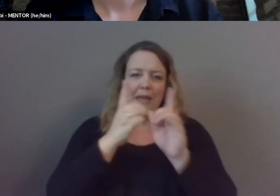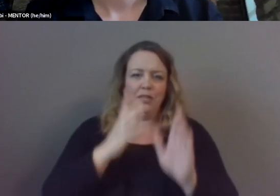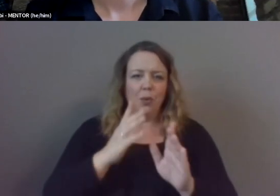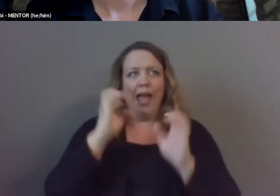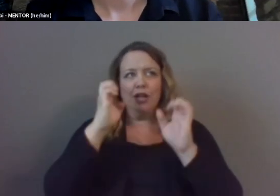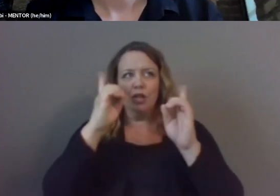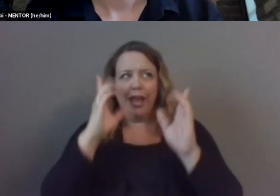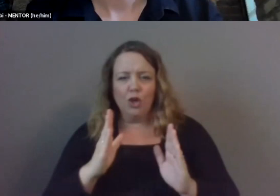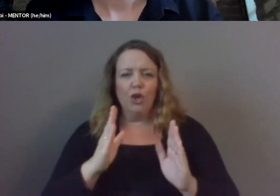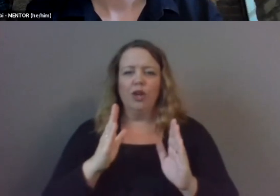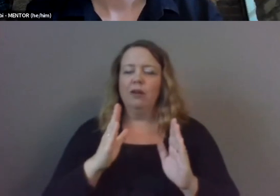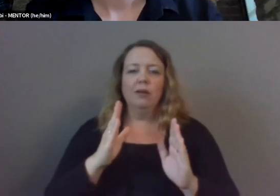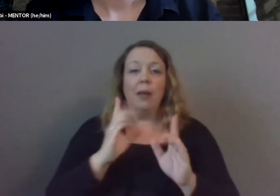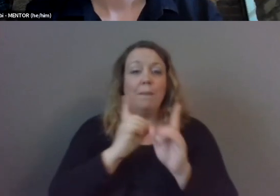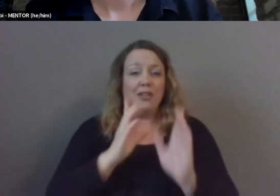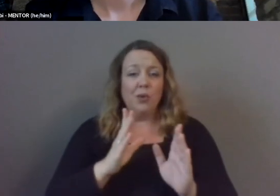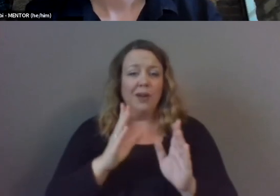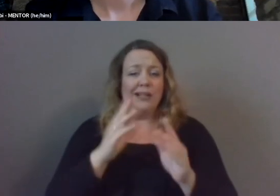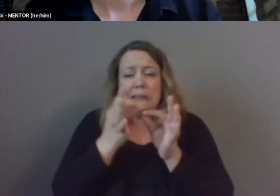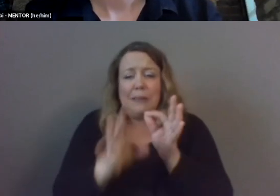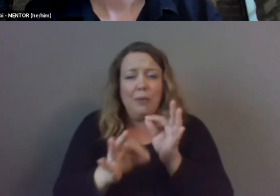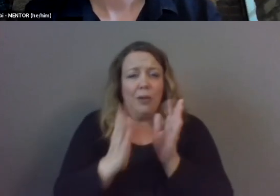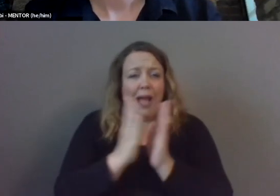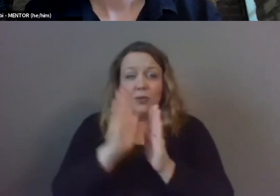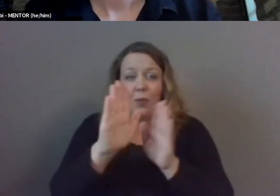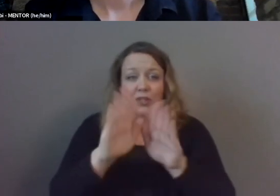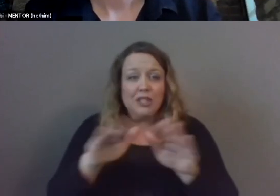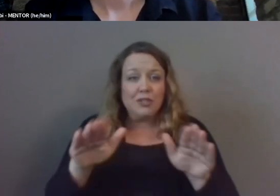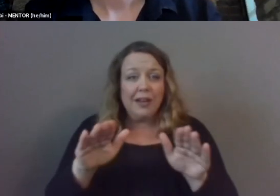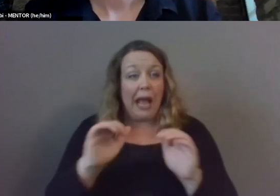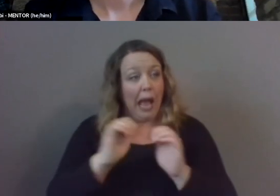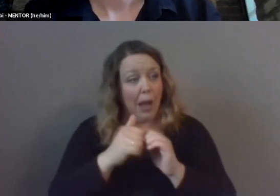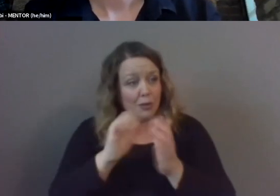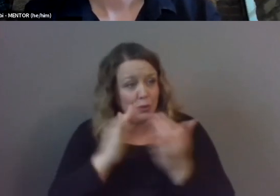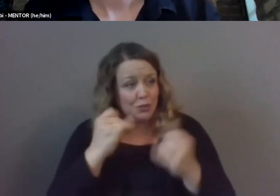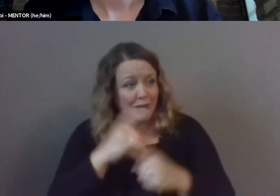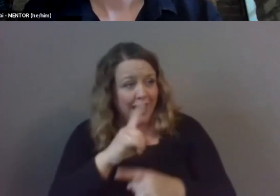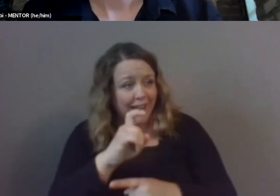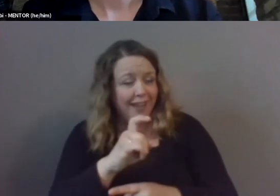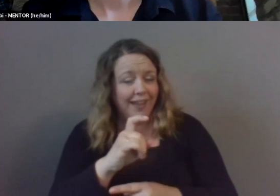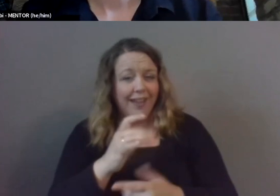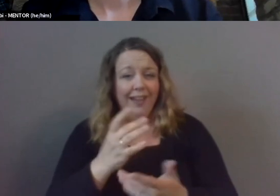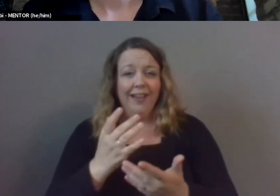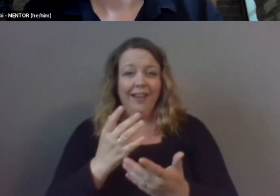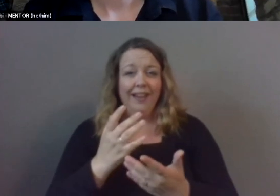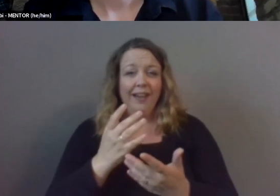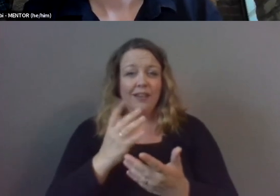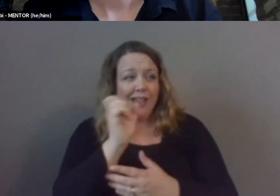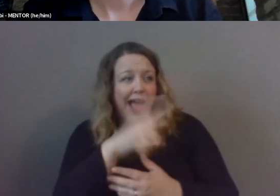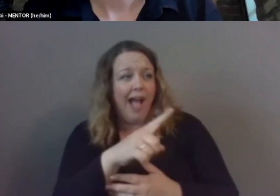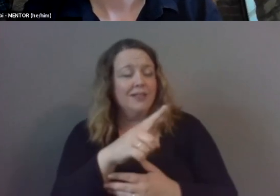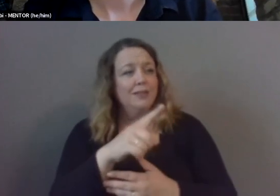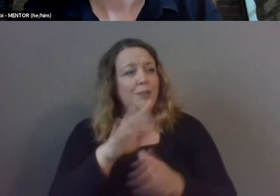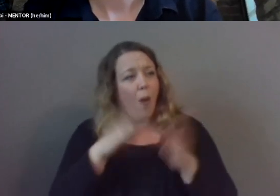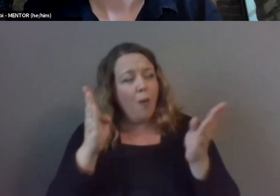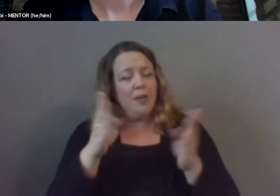can be as simple as asking your child um how was school today asking them and just being open to listening